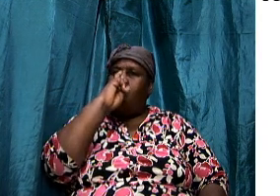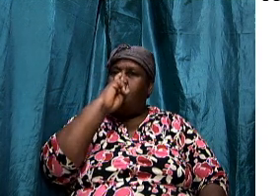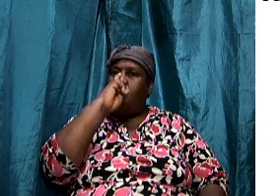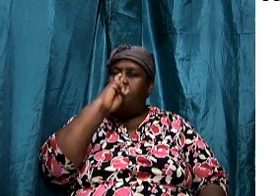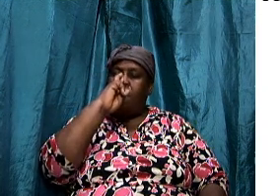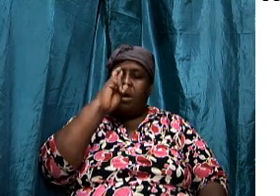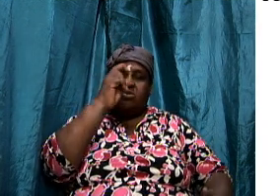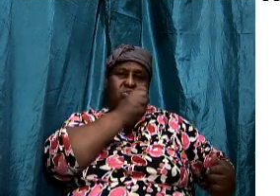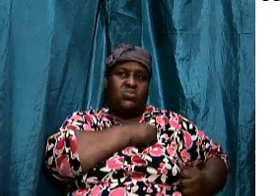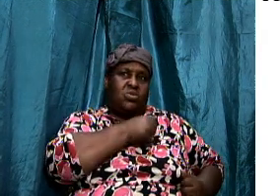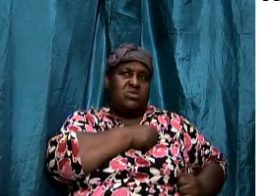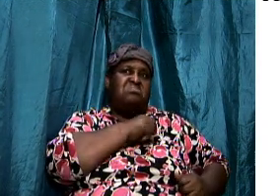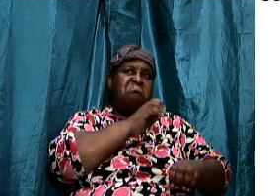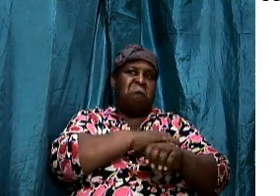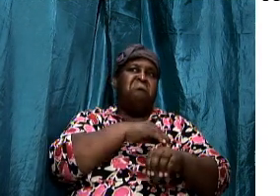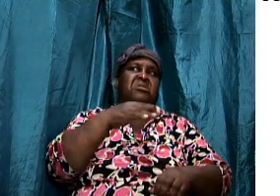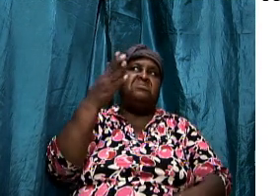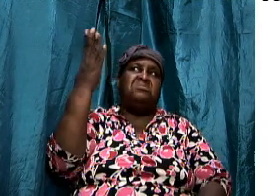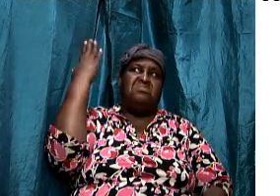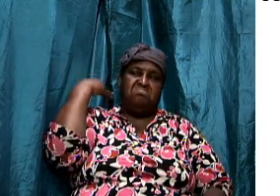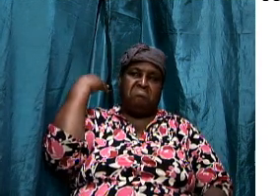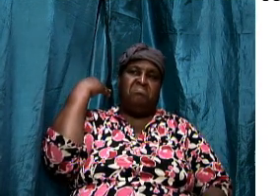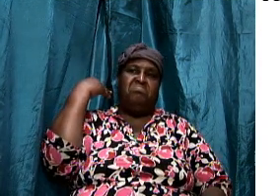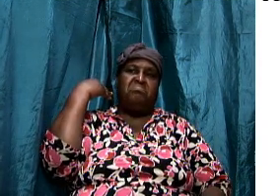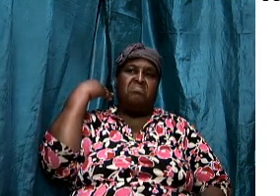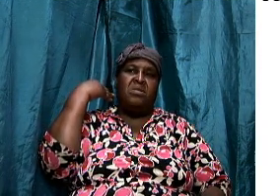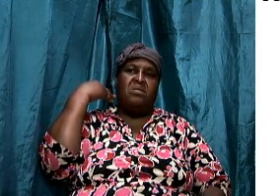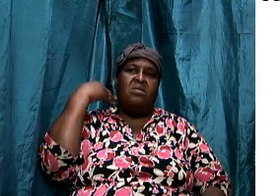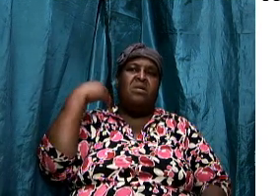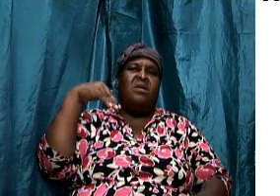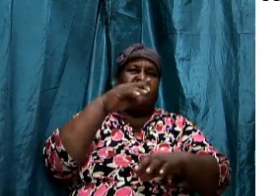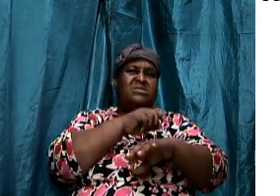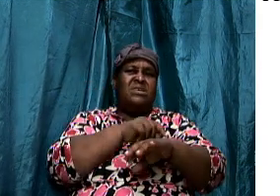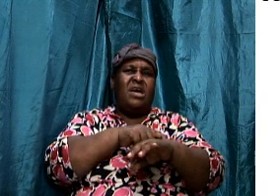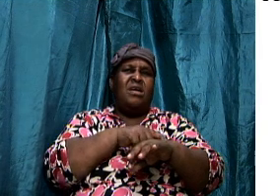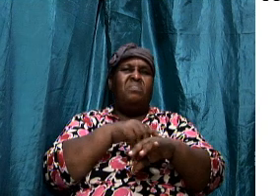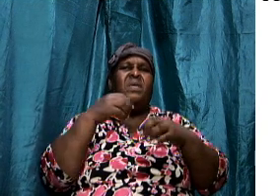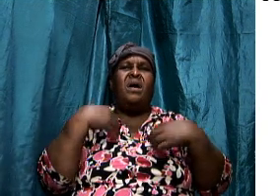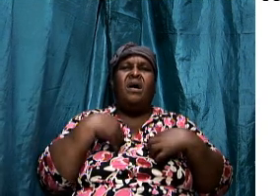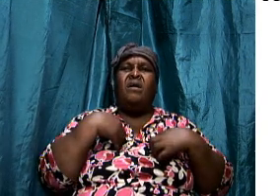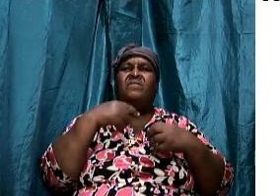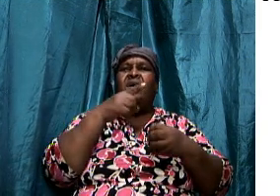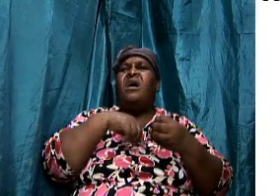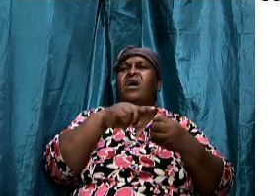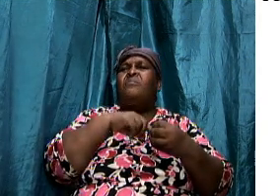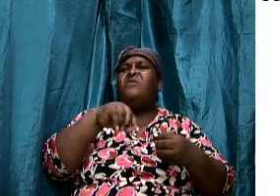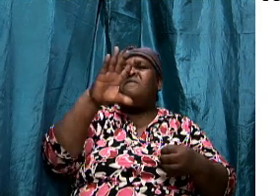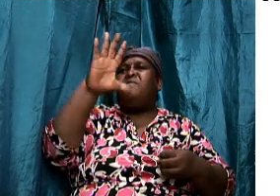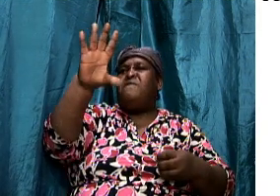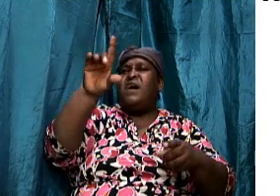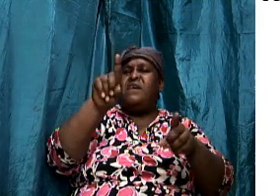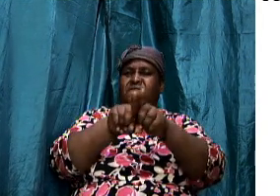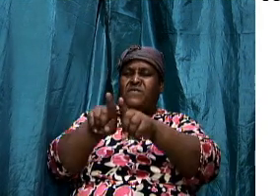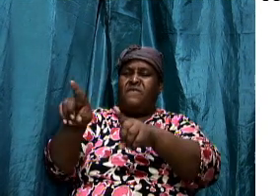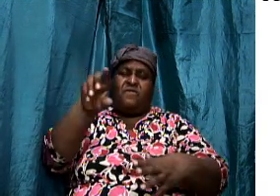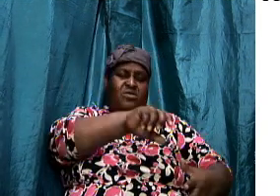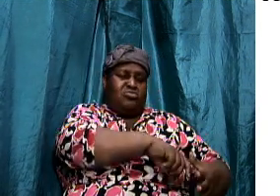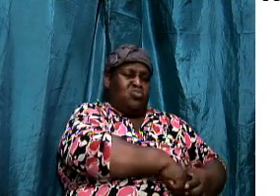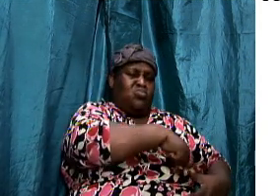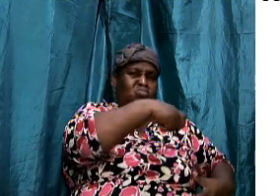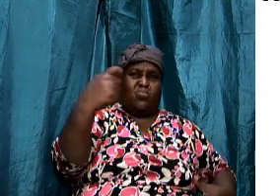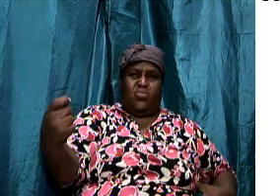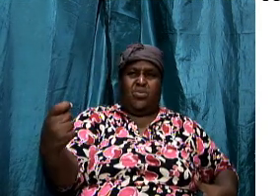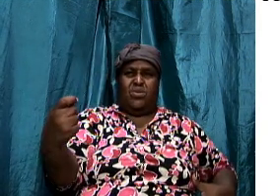that time, over time, had about five different kinds of swords